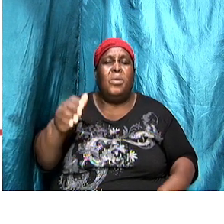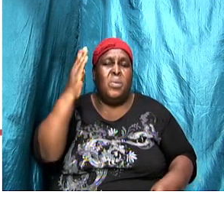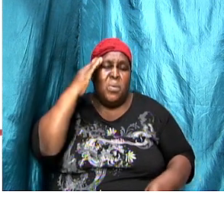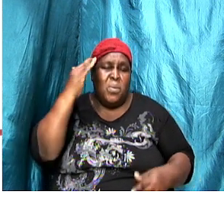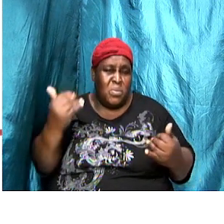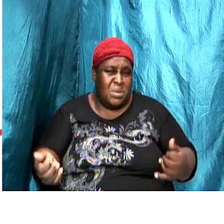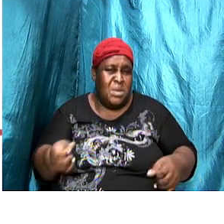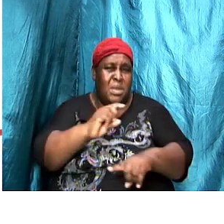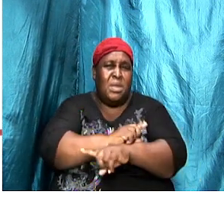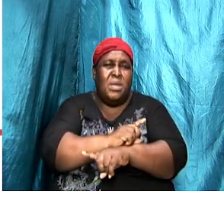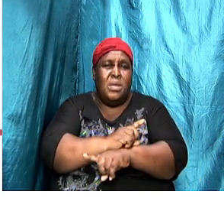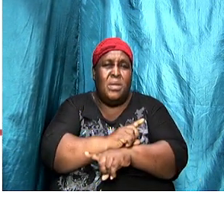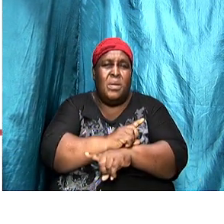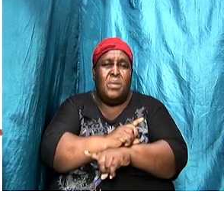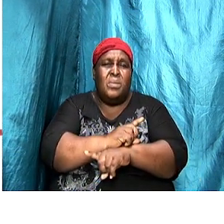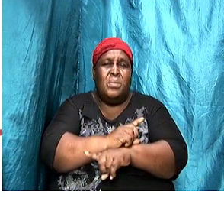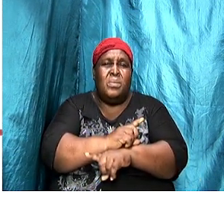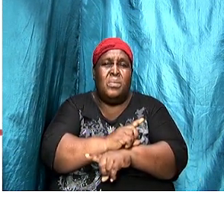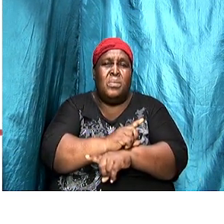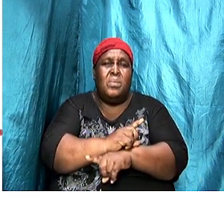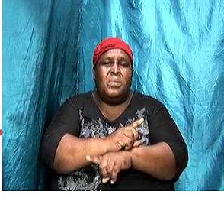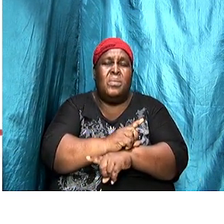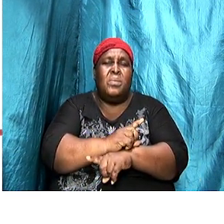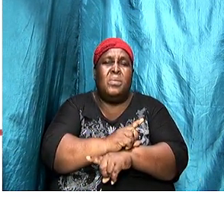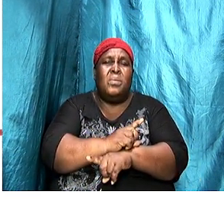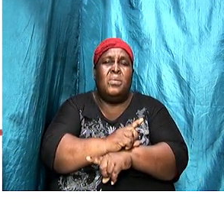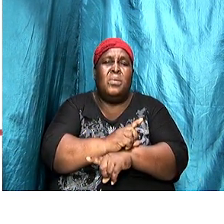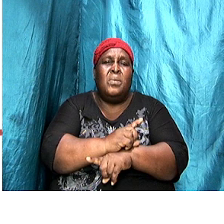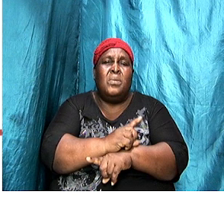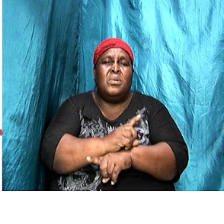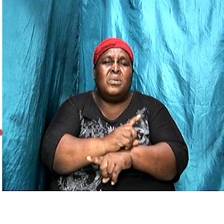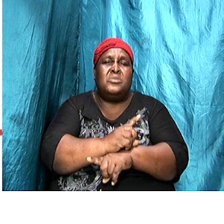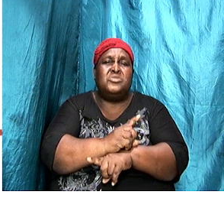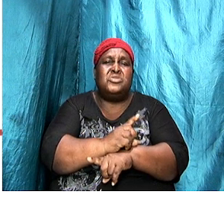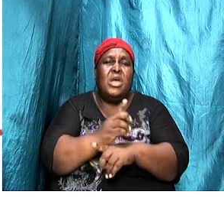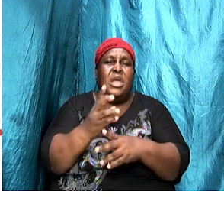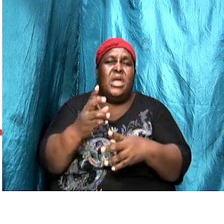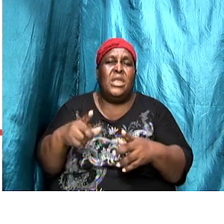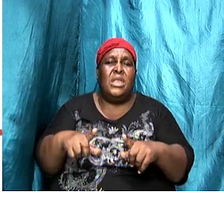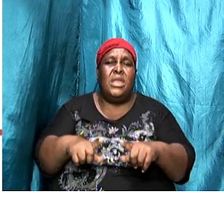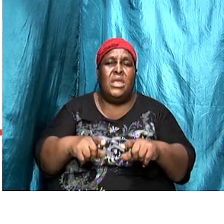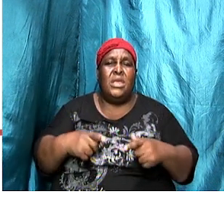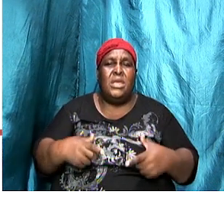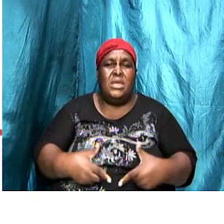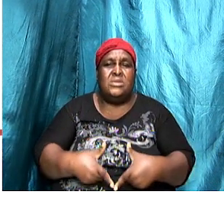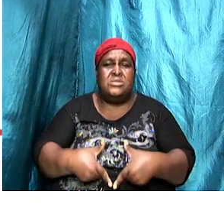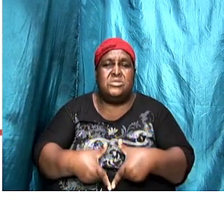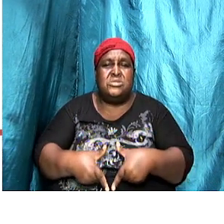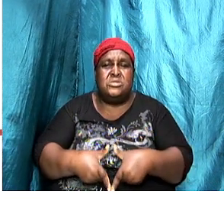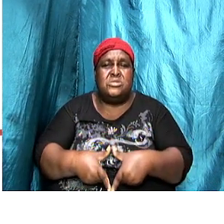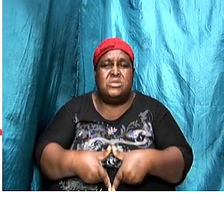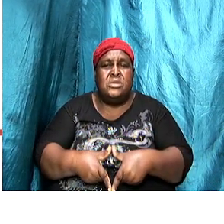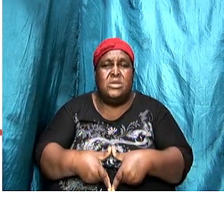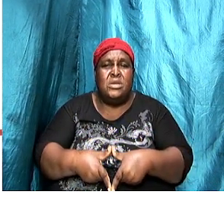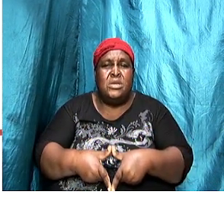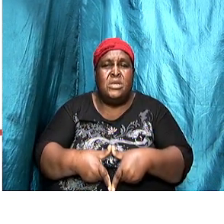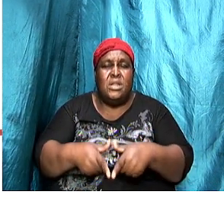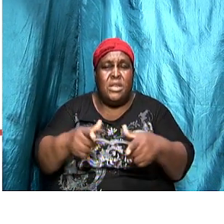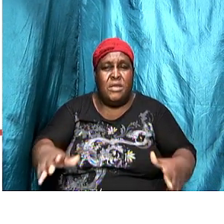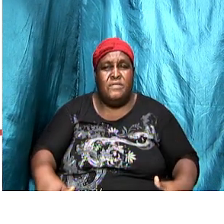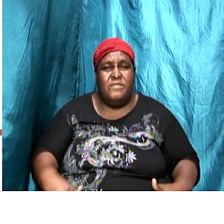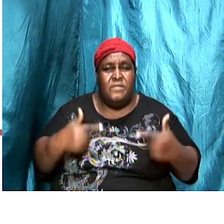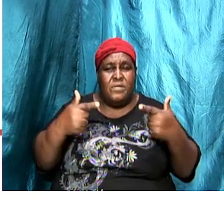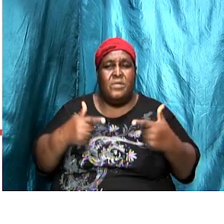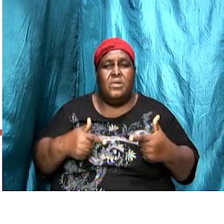Japanese are. We are talking about Asia Minor. It was a Roman province. The Romans were in charge. They were the